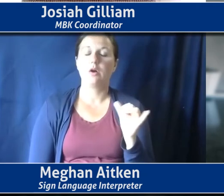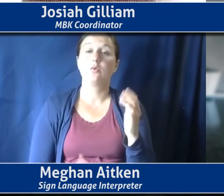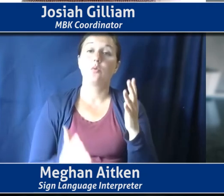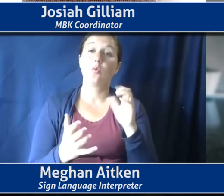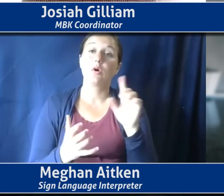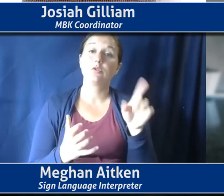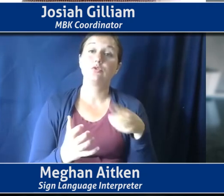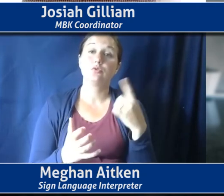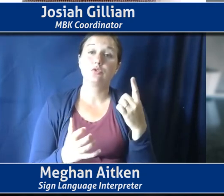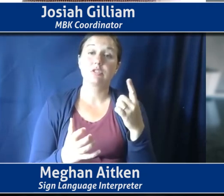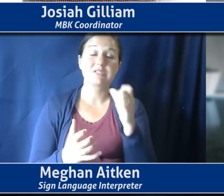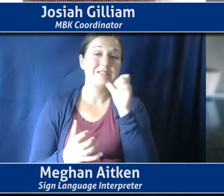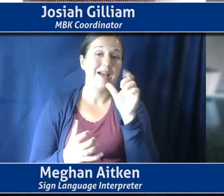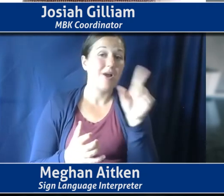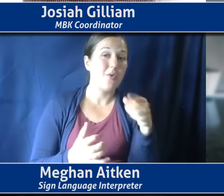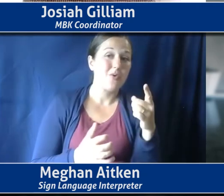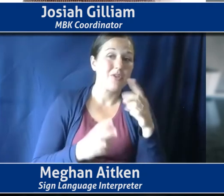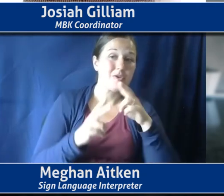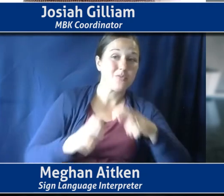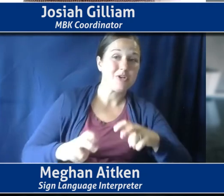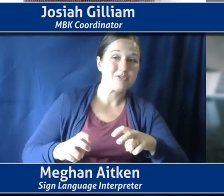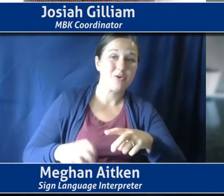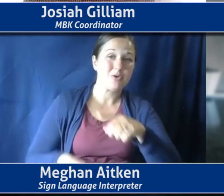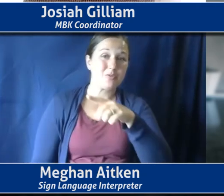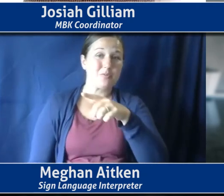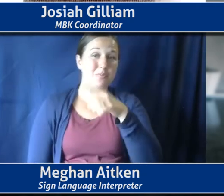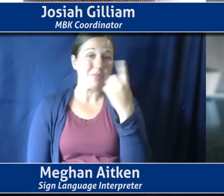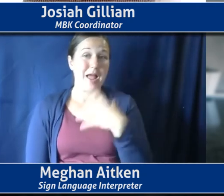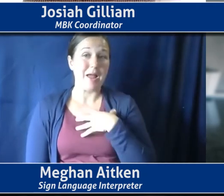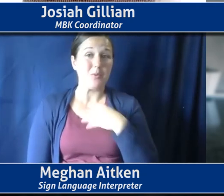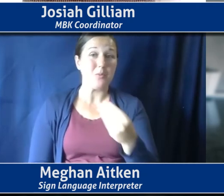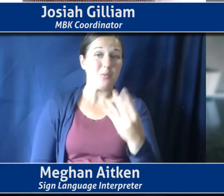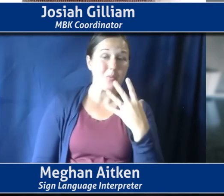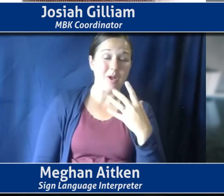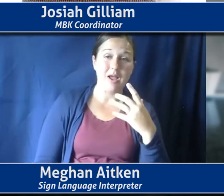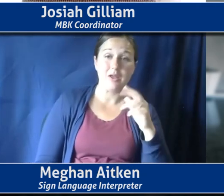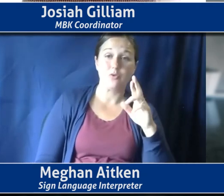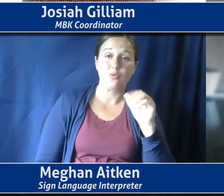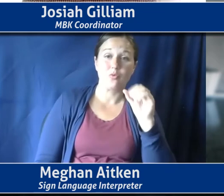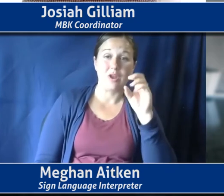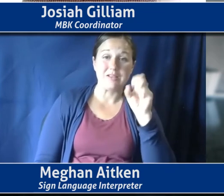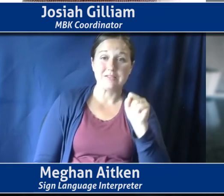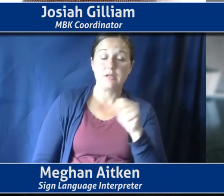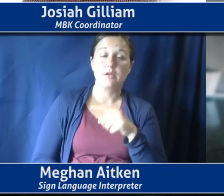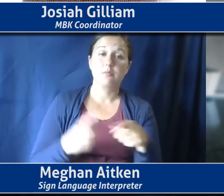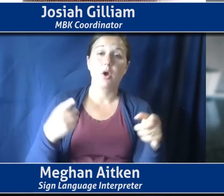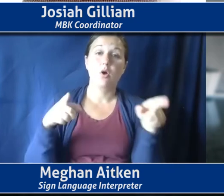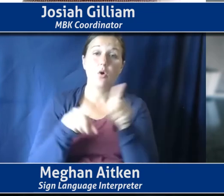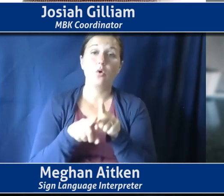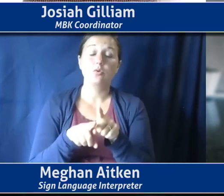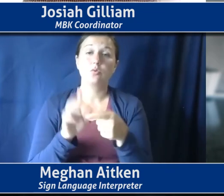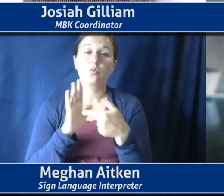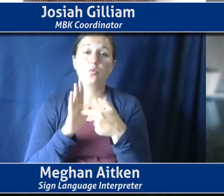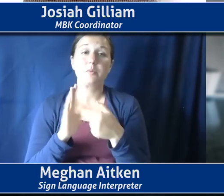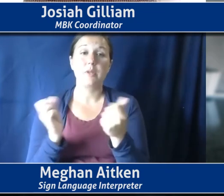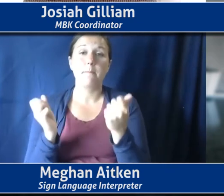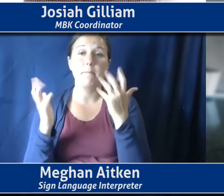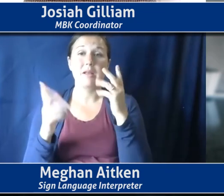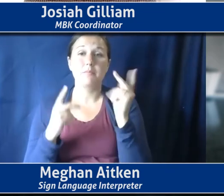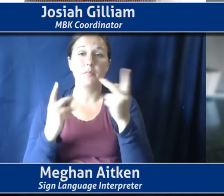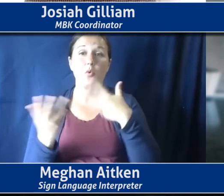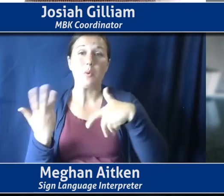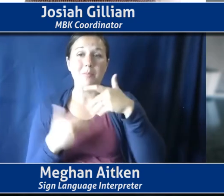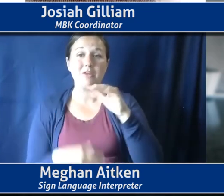is certainly very important in United States, especially in, in this historic moment, um, but that there are many people, uh, who are mixed race,